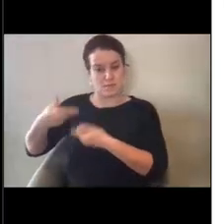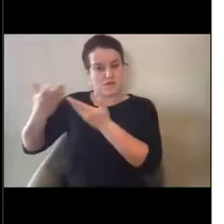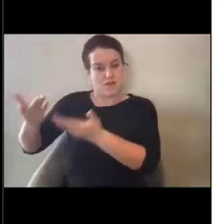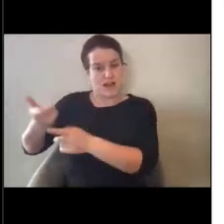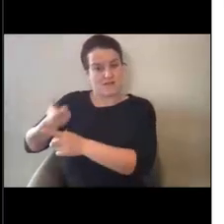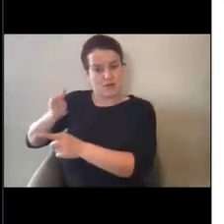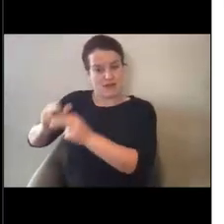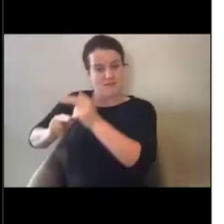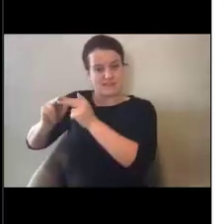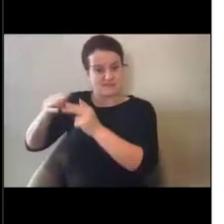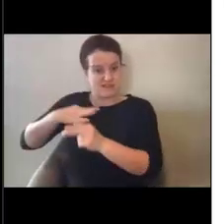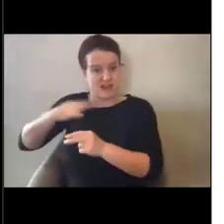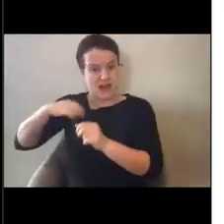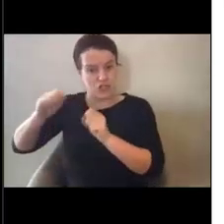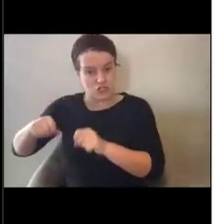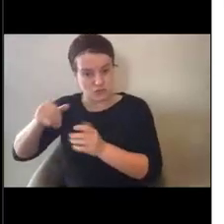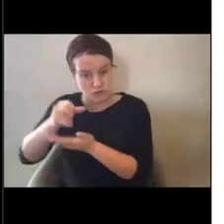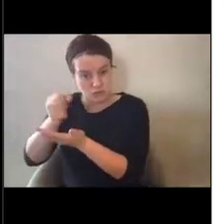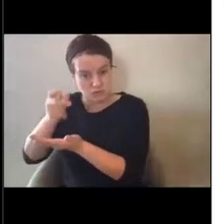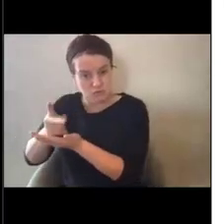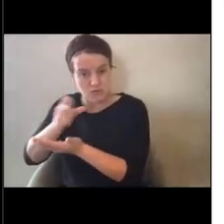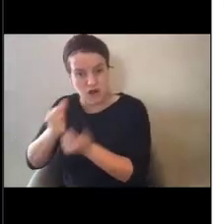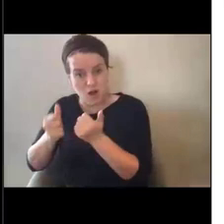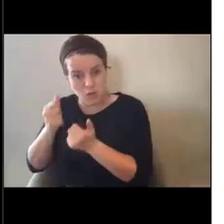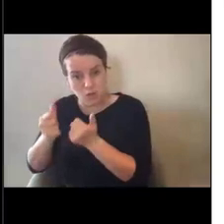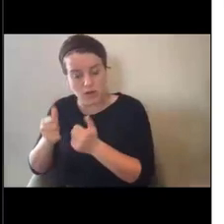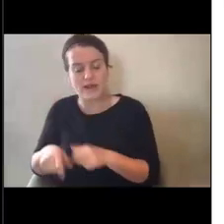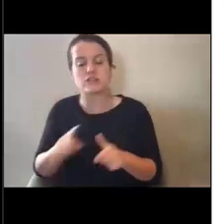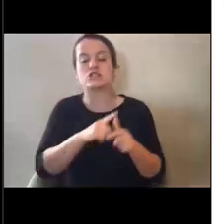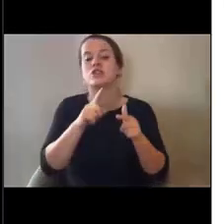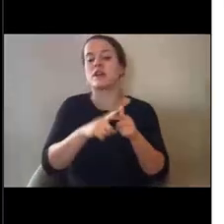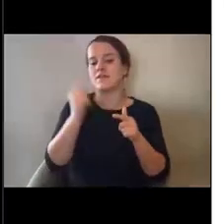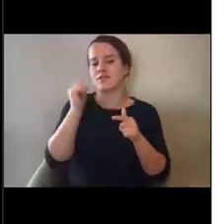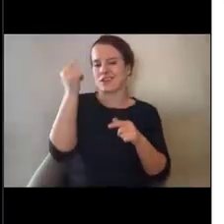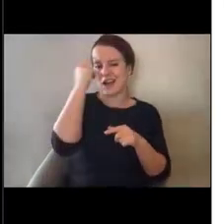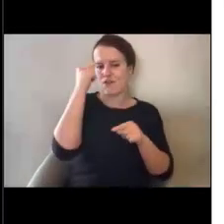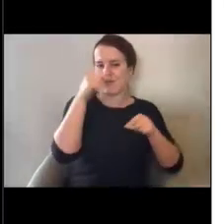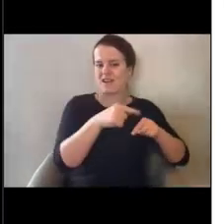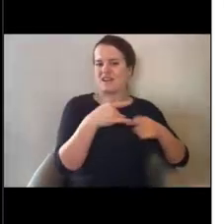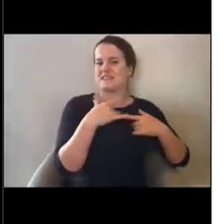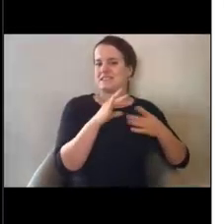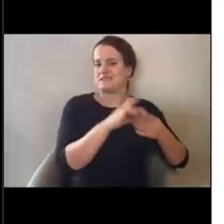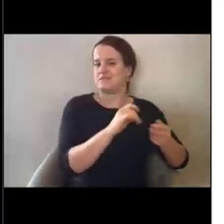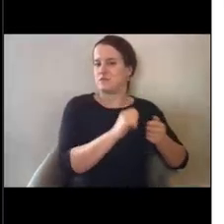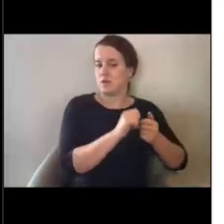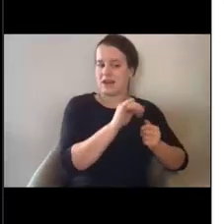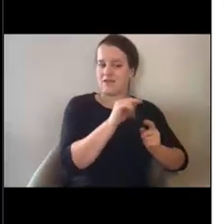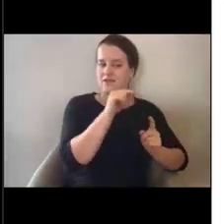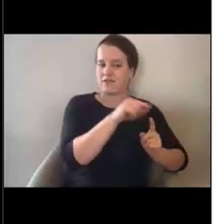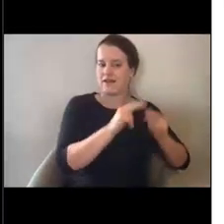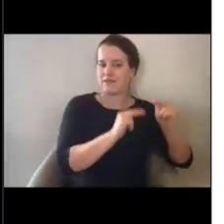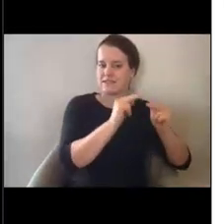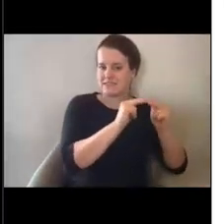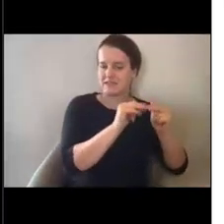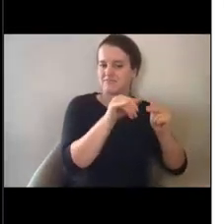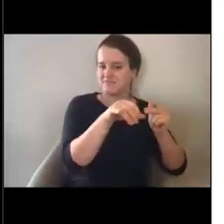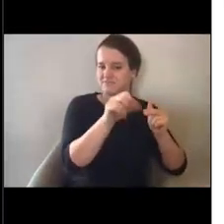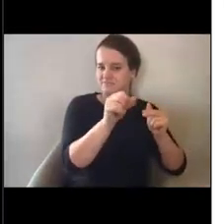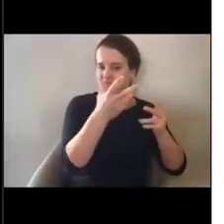facility is eligible. And then again, for governmental entities, it really just comes down to whether or not that facility was